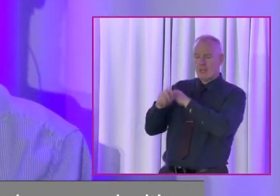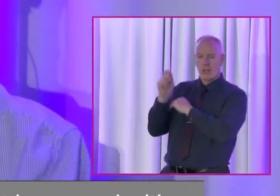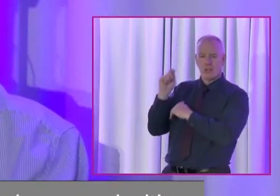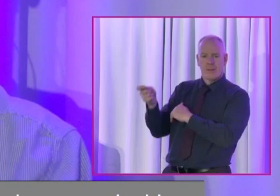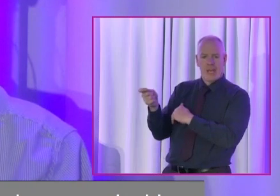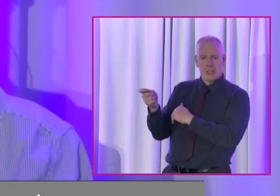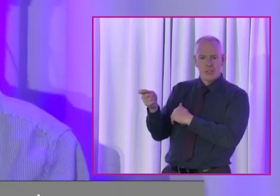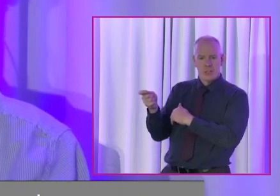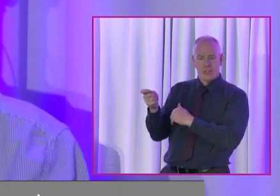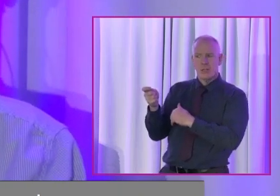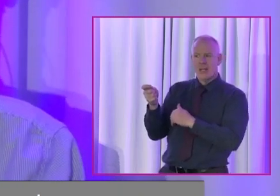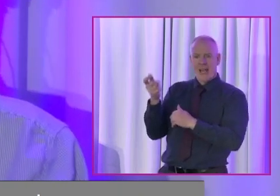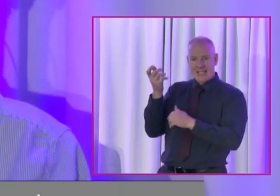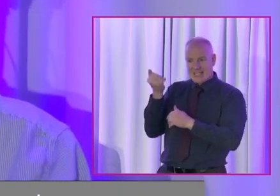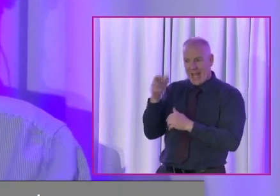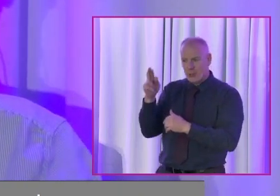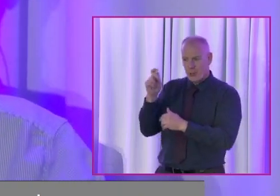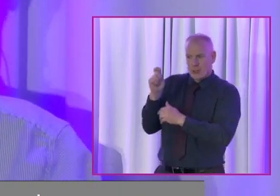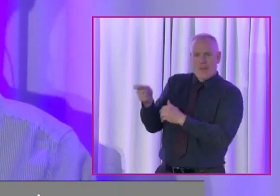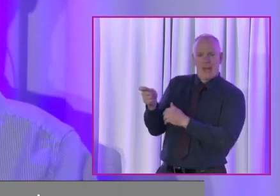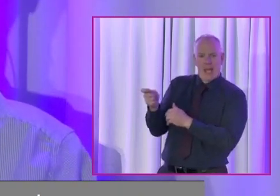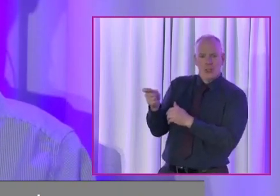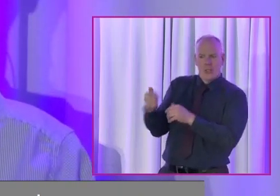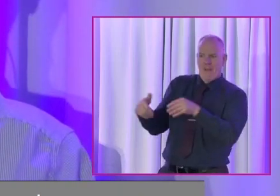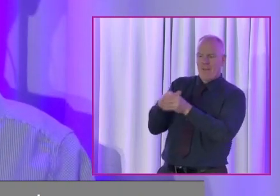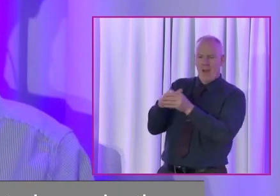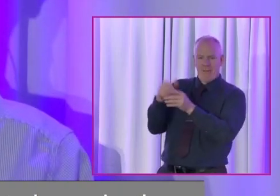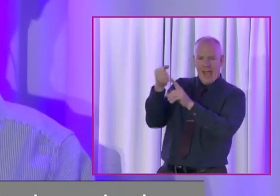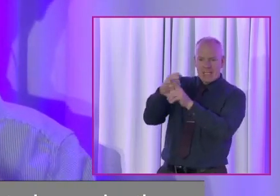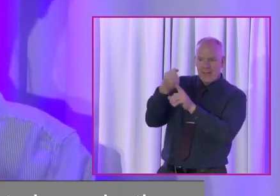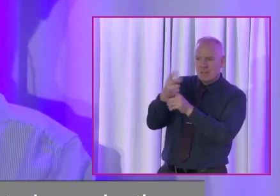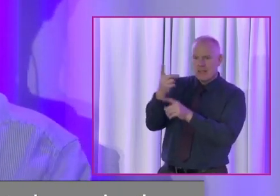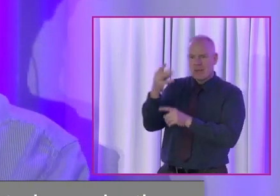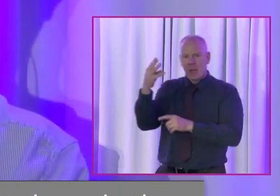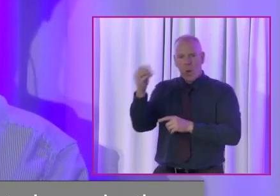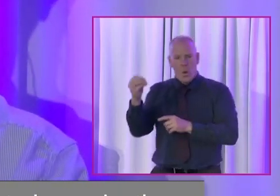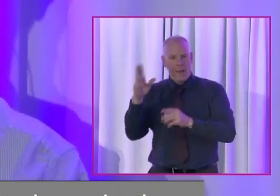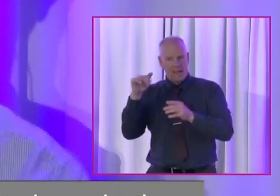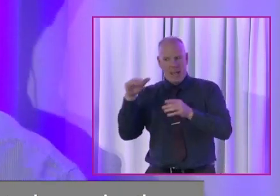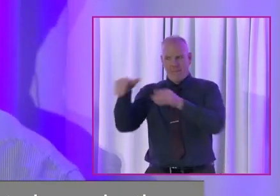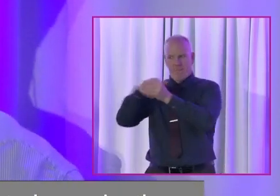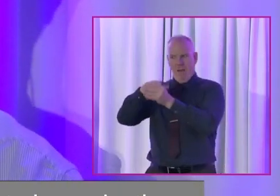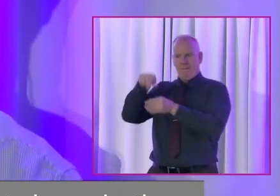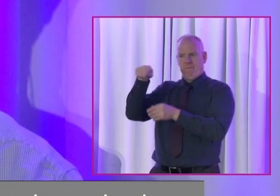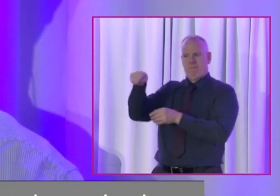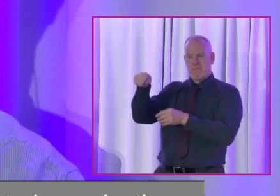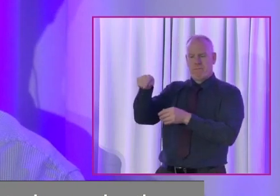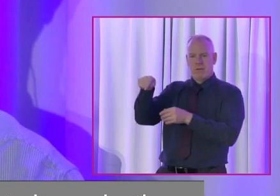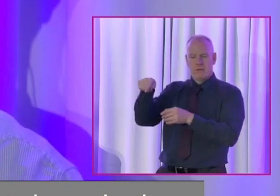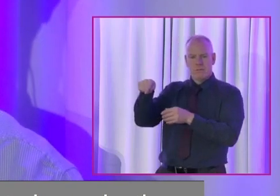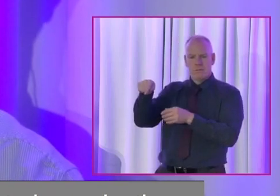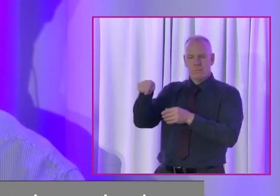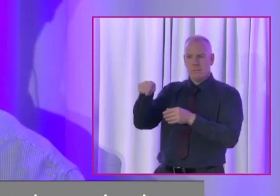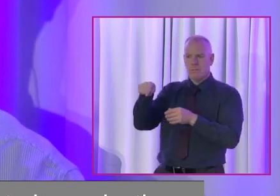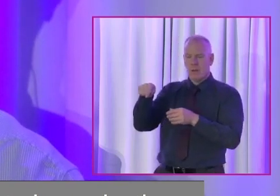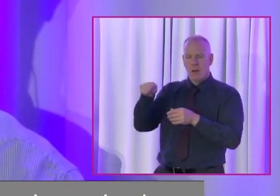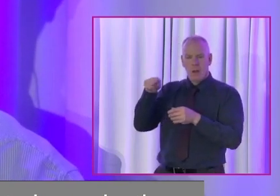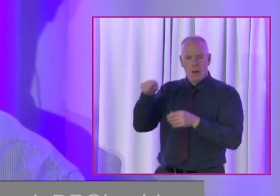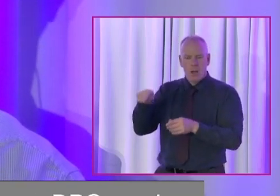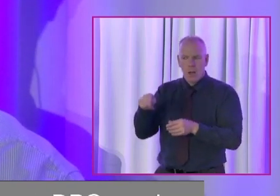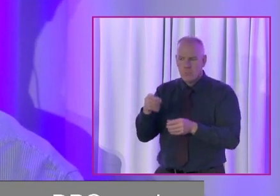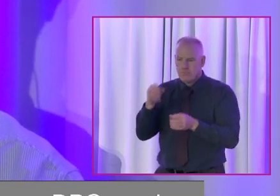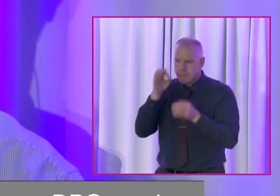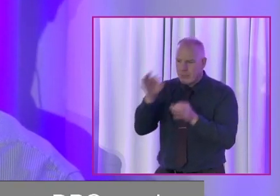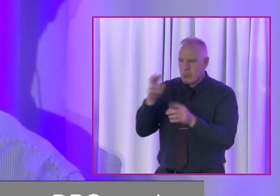senator's nomination for somebody who has connections to activism or DPOs and, and can go with that constituency. That would be a